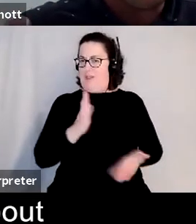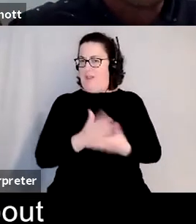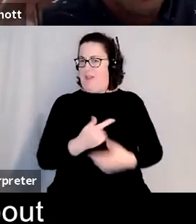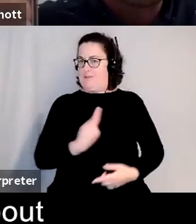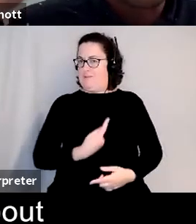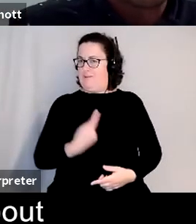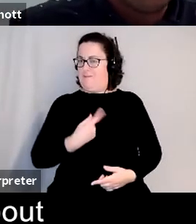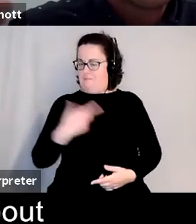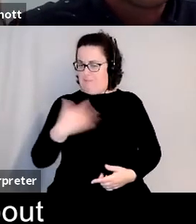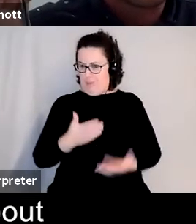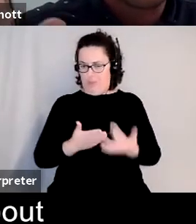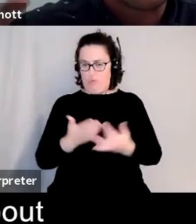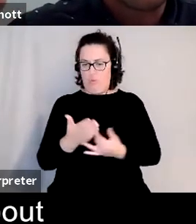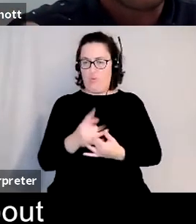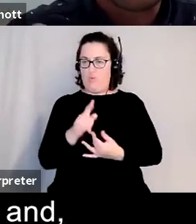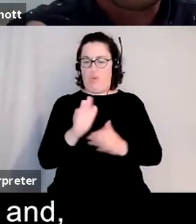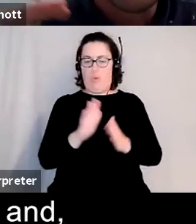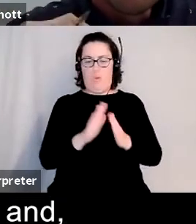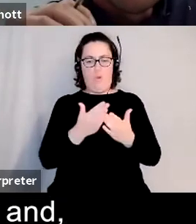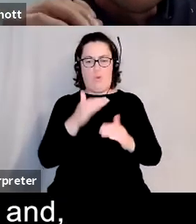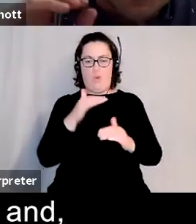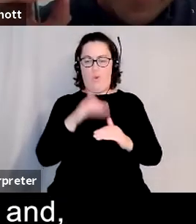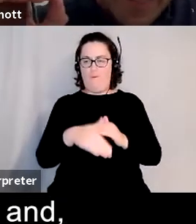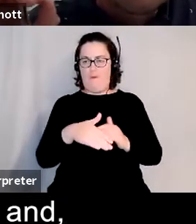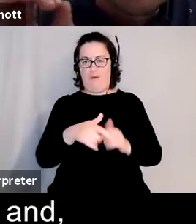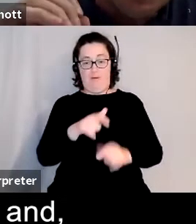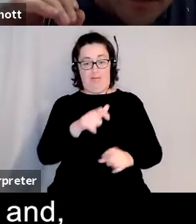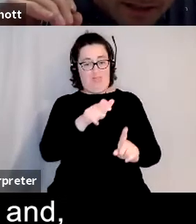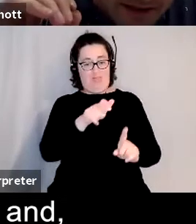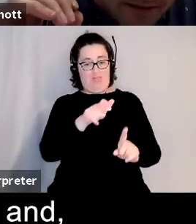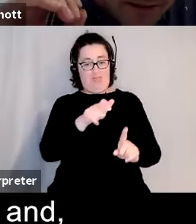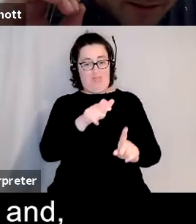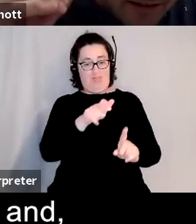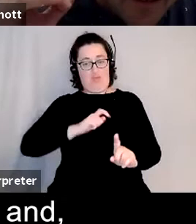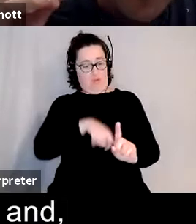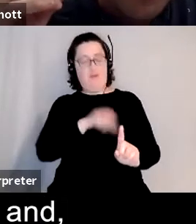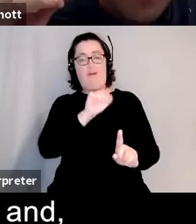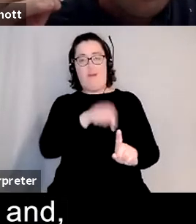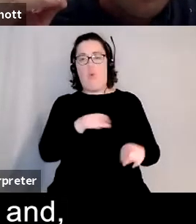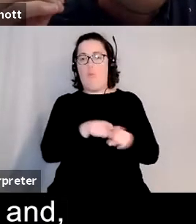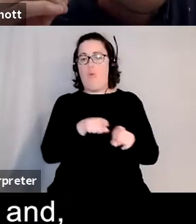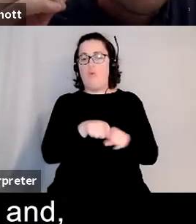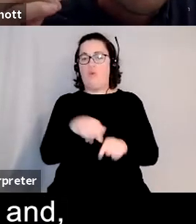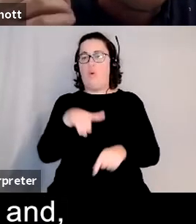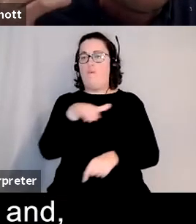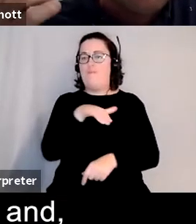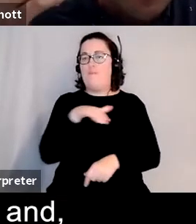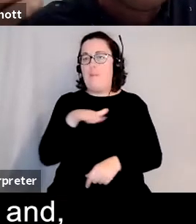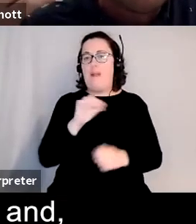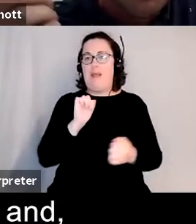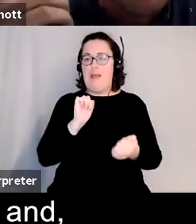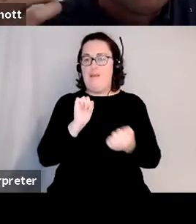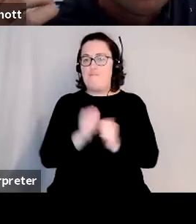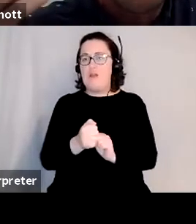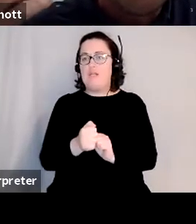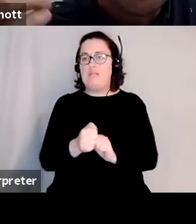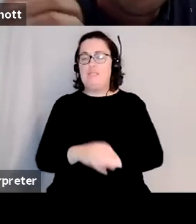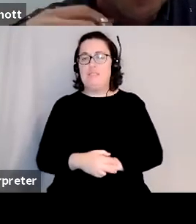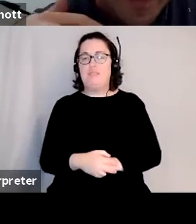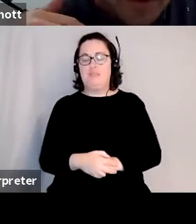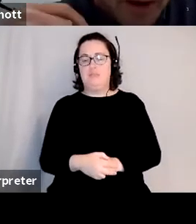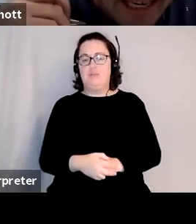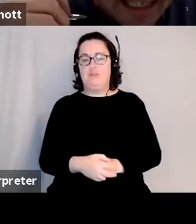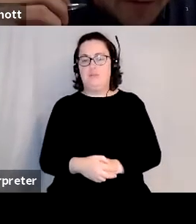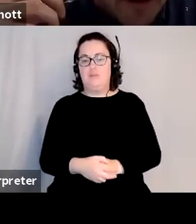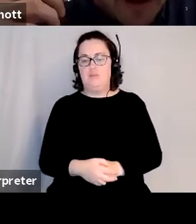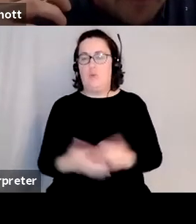but it's about the family and friends and these other sort of connections and and yeah that feeling of countering that feeling alone